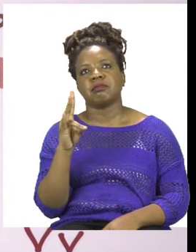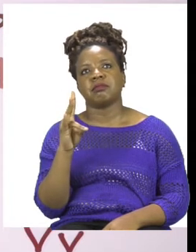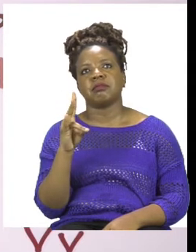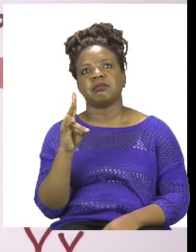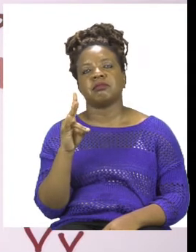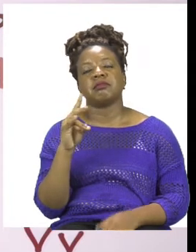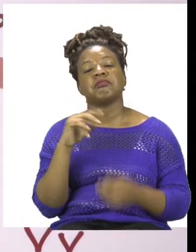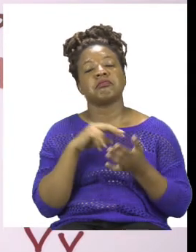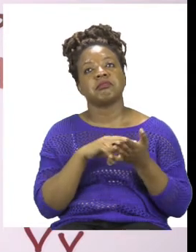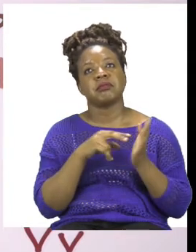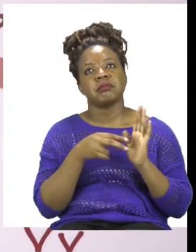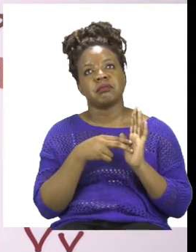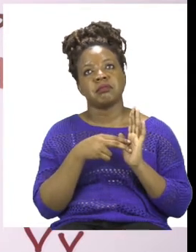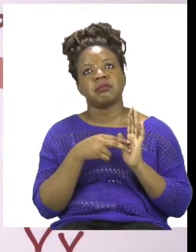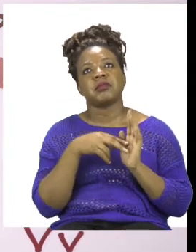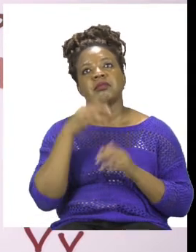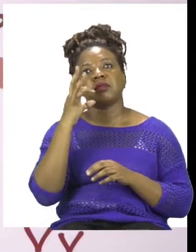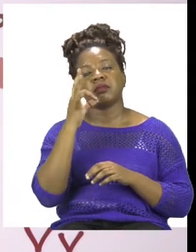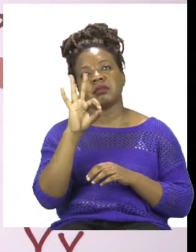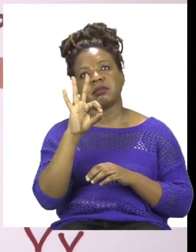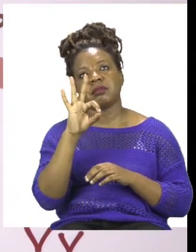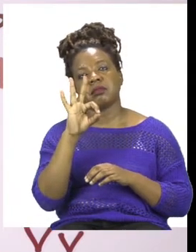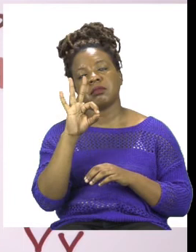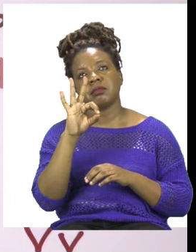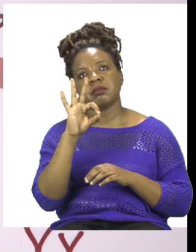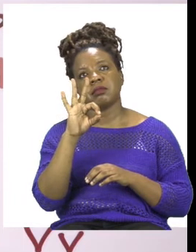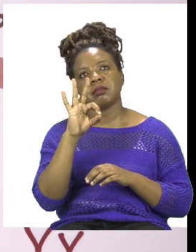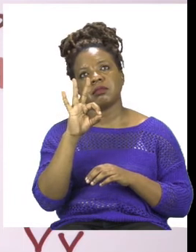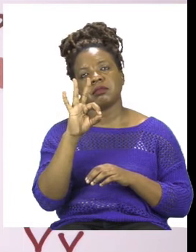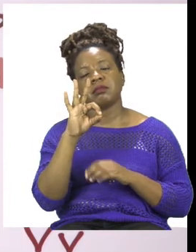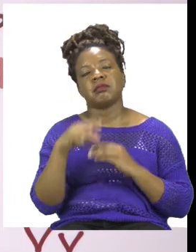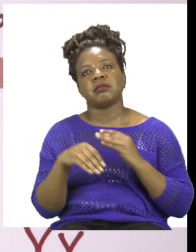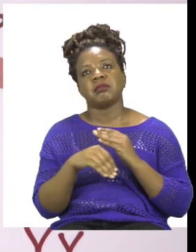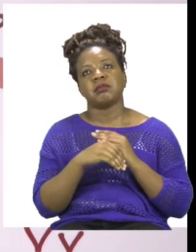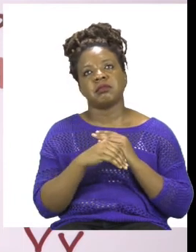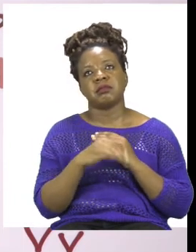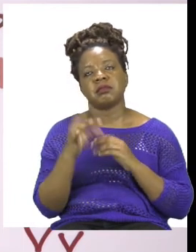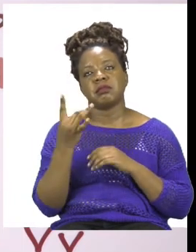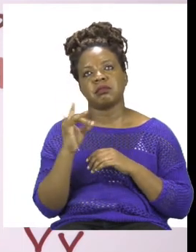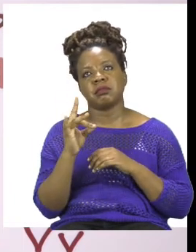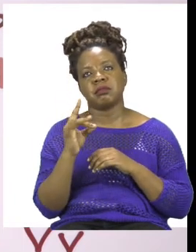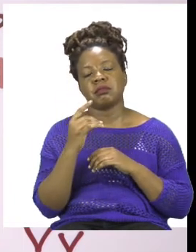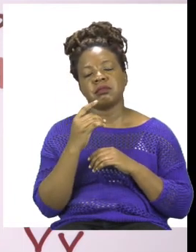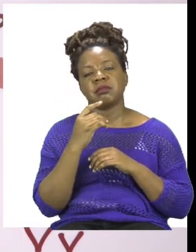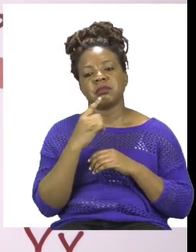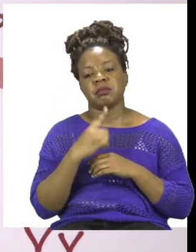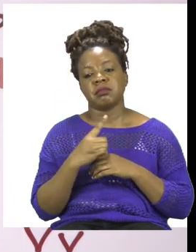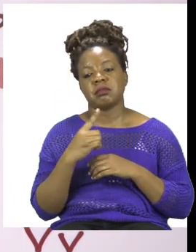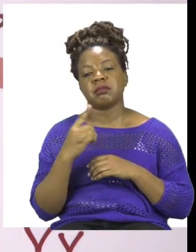So we know that 17 is our answer. But there is not enough space to write 17. So